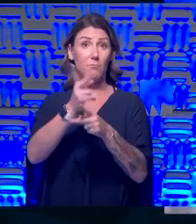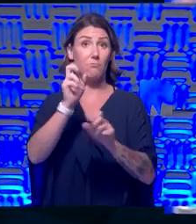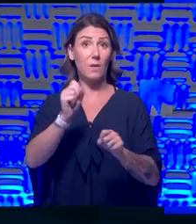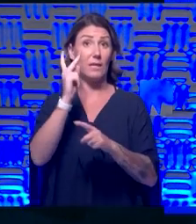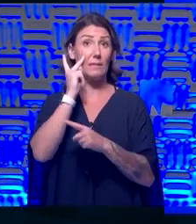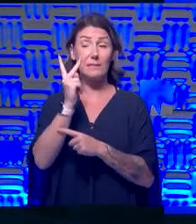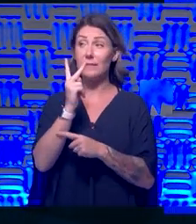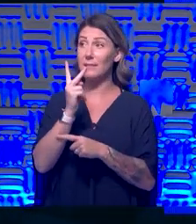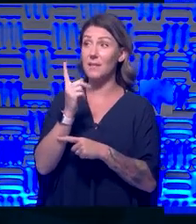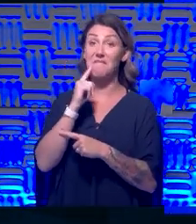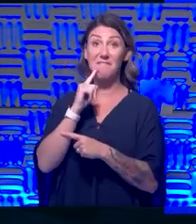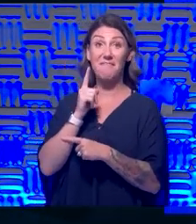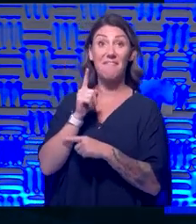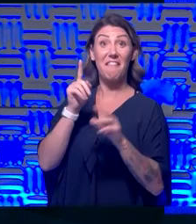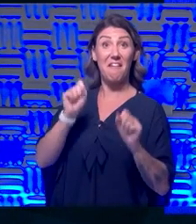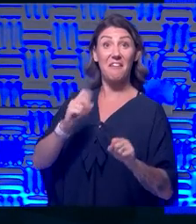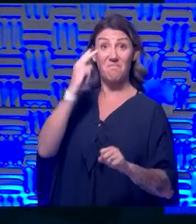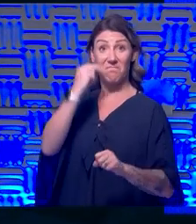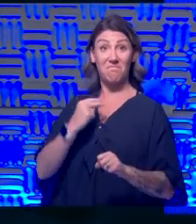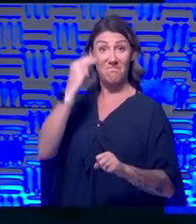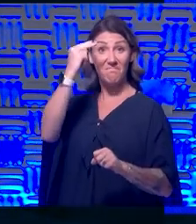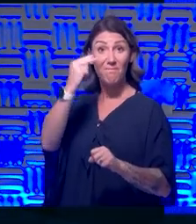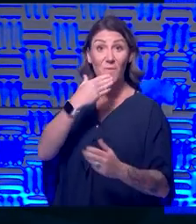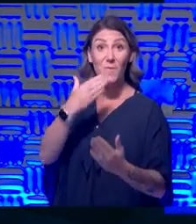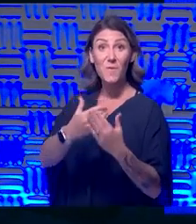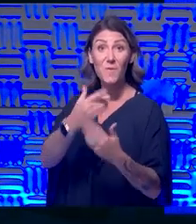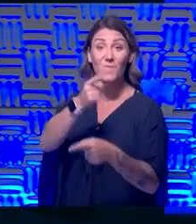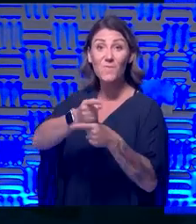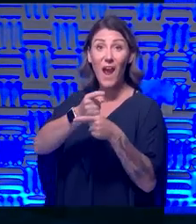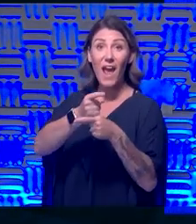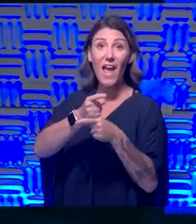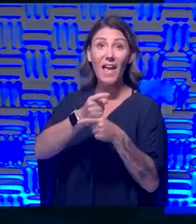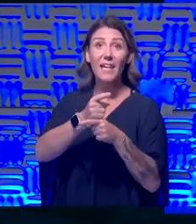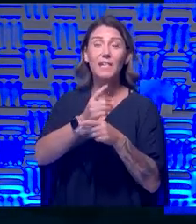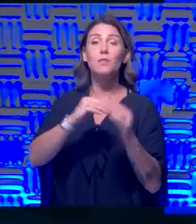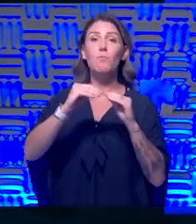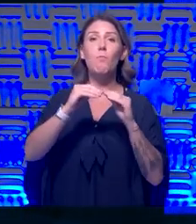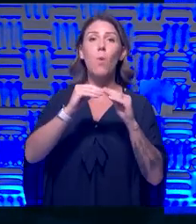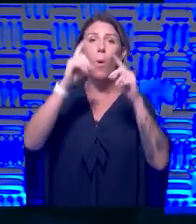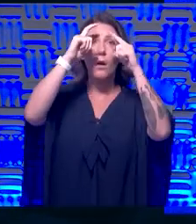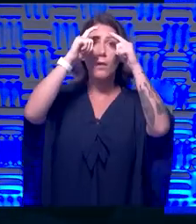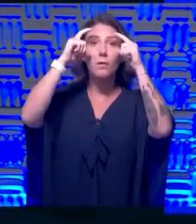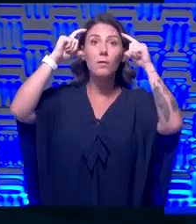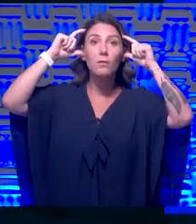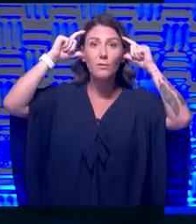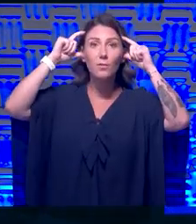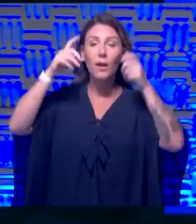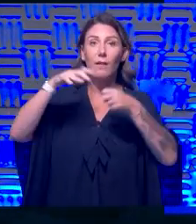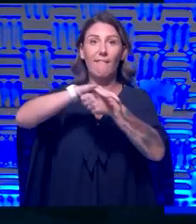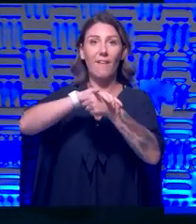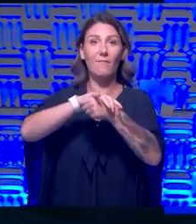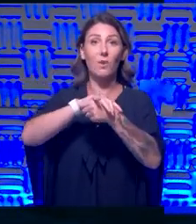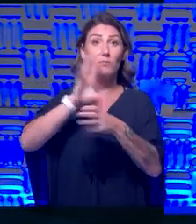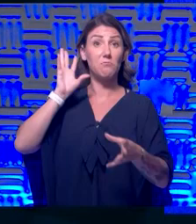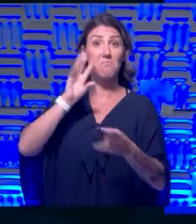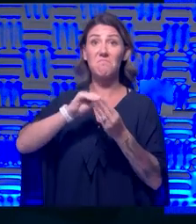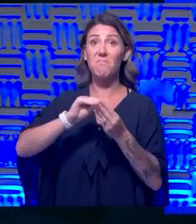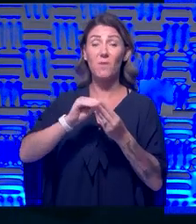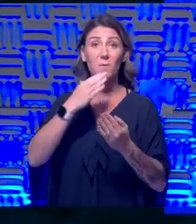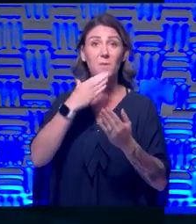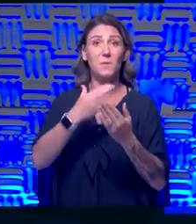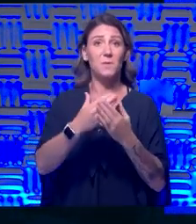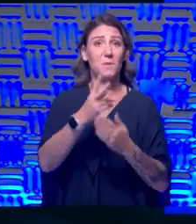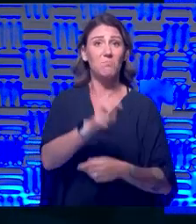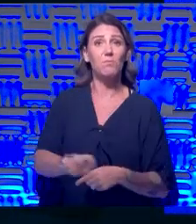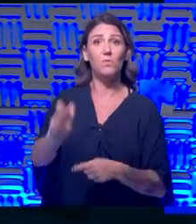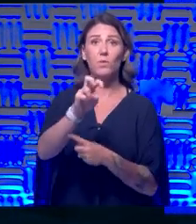buy that really protect around your face is really what is going to be important. So overall, it was a good trip. I really